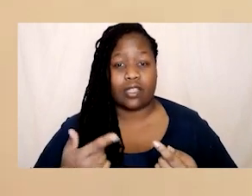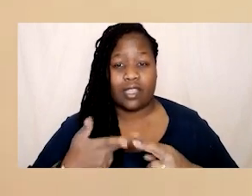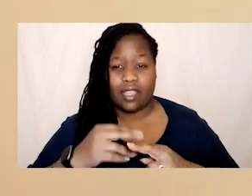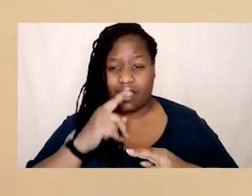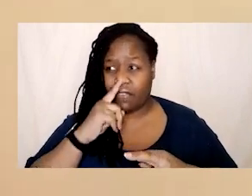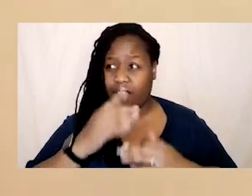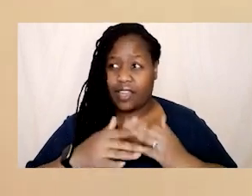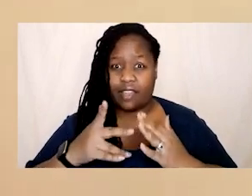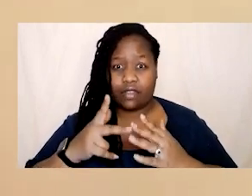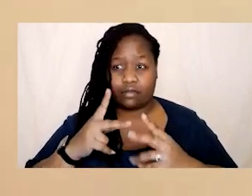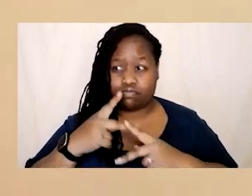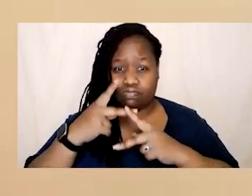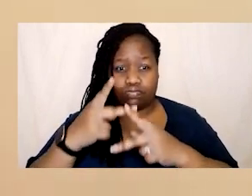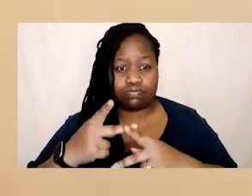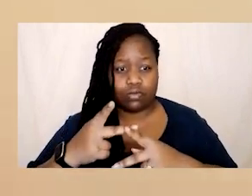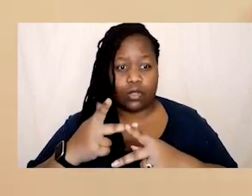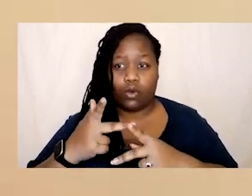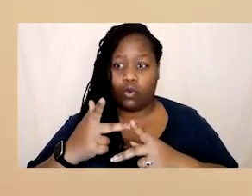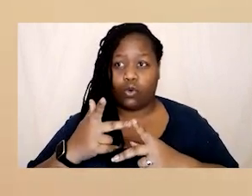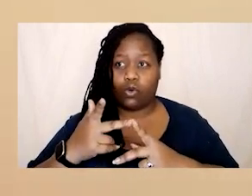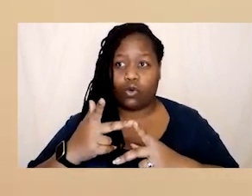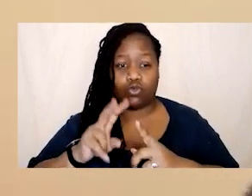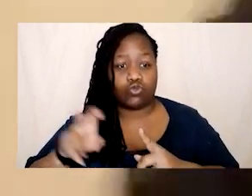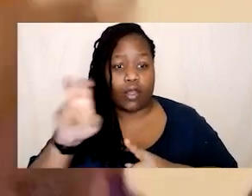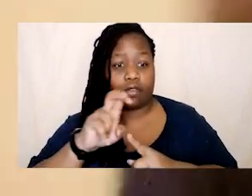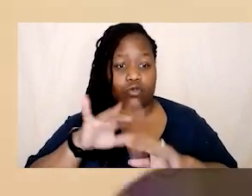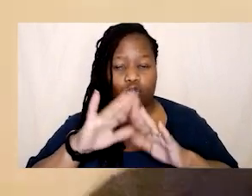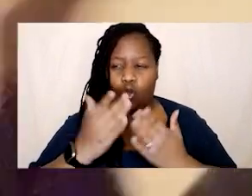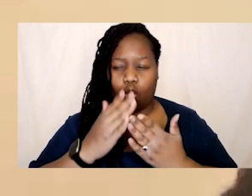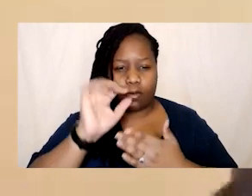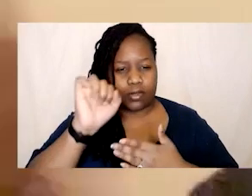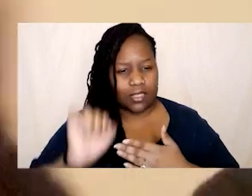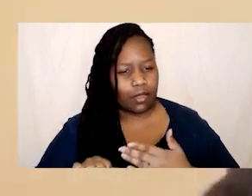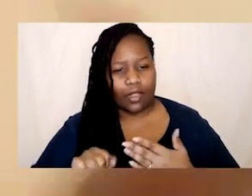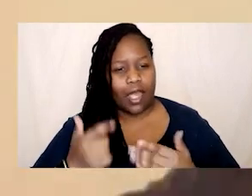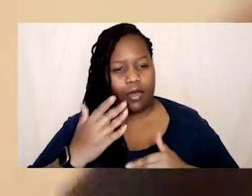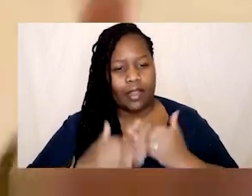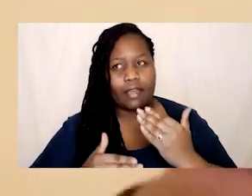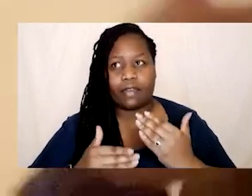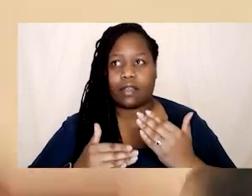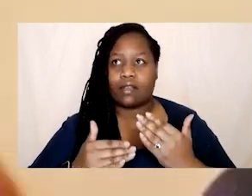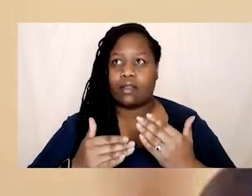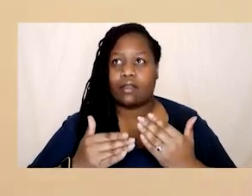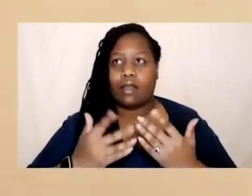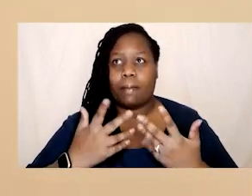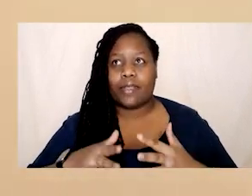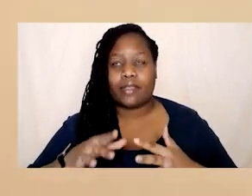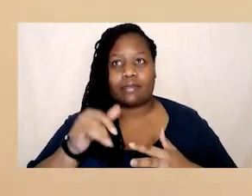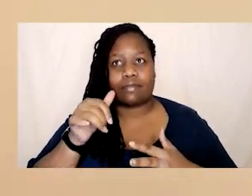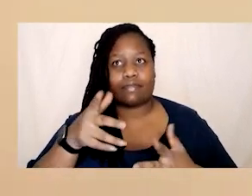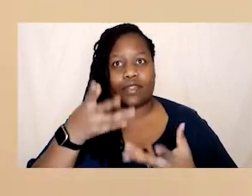south a couple of times and have that that mentoring I don't think I would have gotten to that place of being trauma-informed I think I'd have still been trauma-led